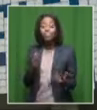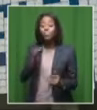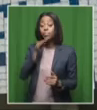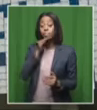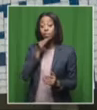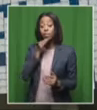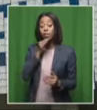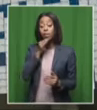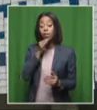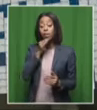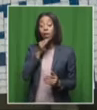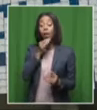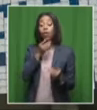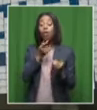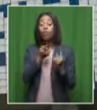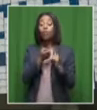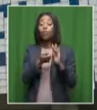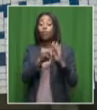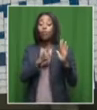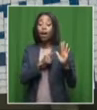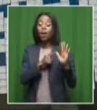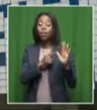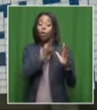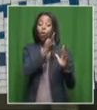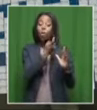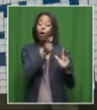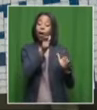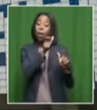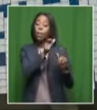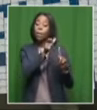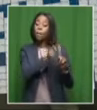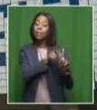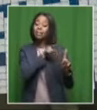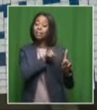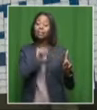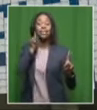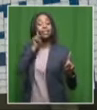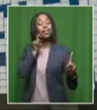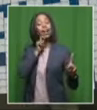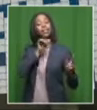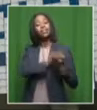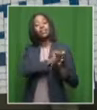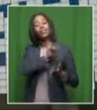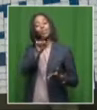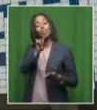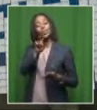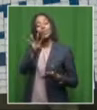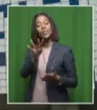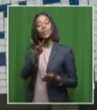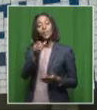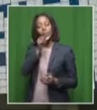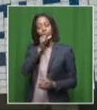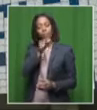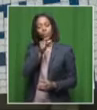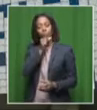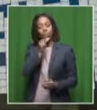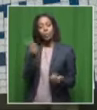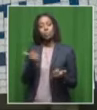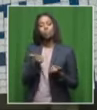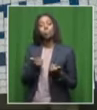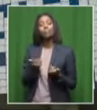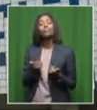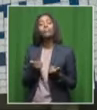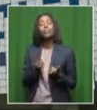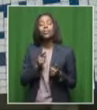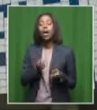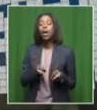one out of every five, 16 to 24 year old actually uses Obli. And that is a massive